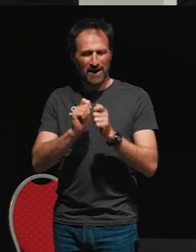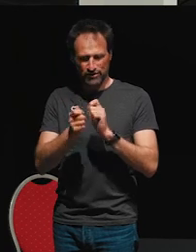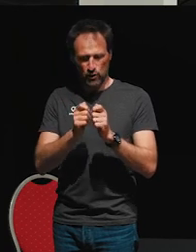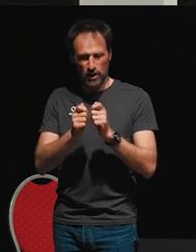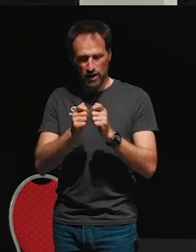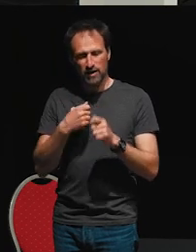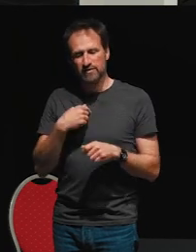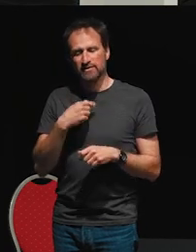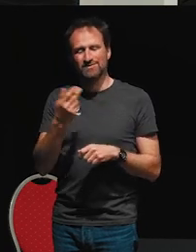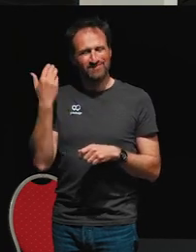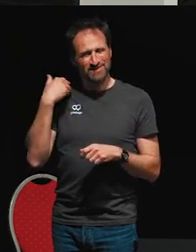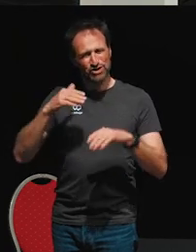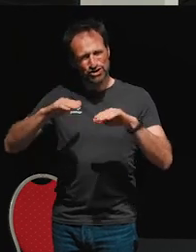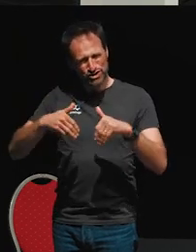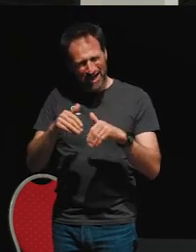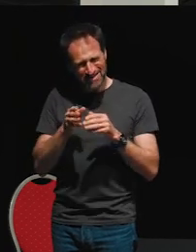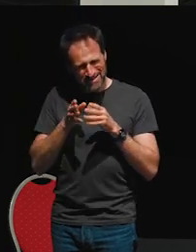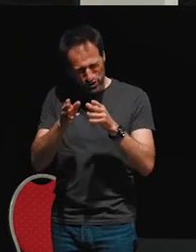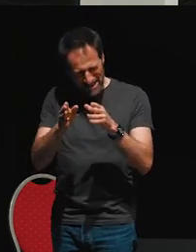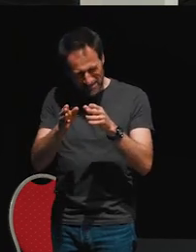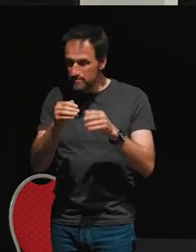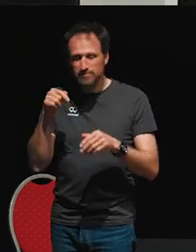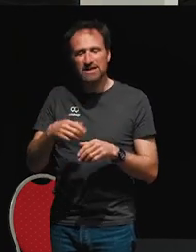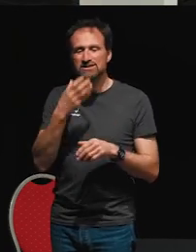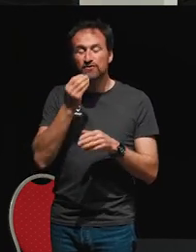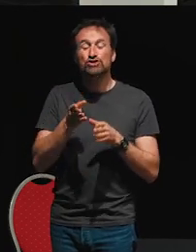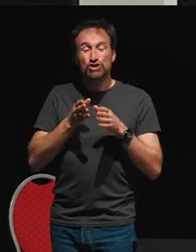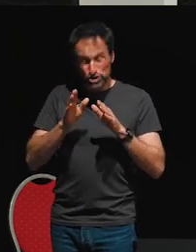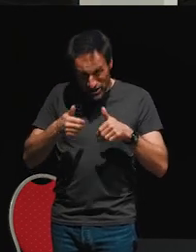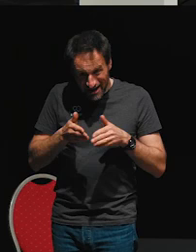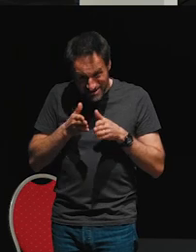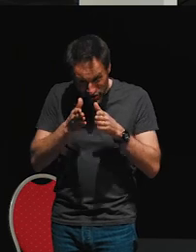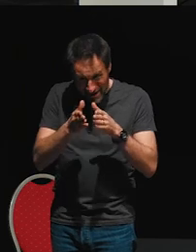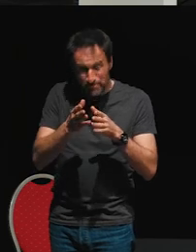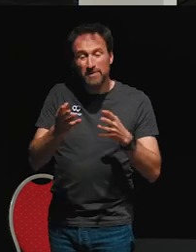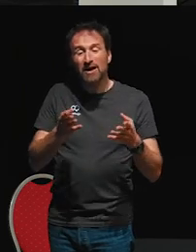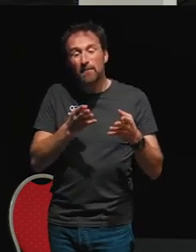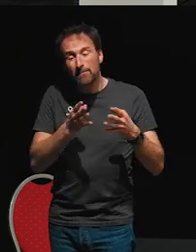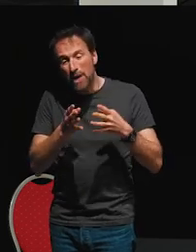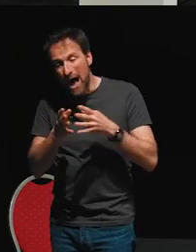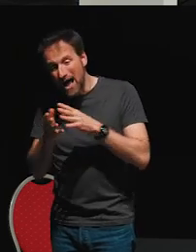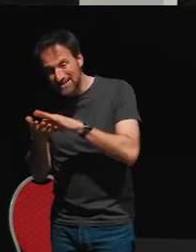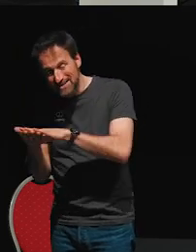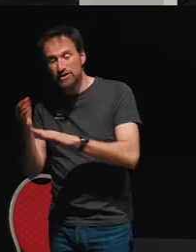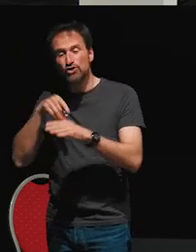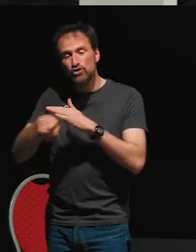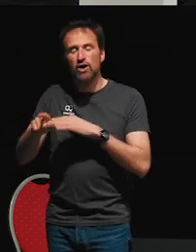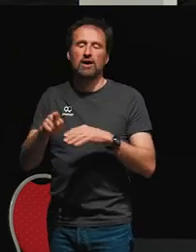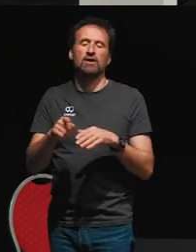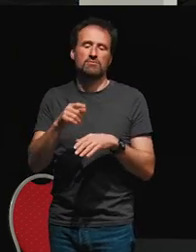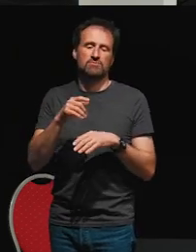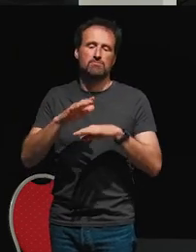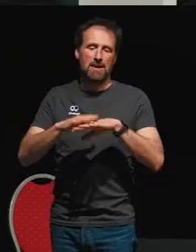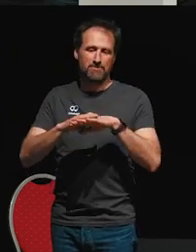subscribing to my start stream here, I want to pass it through the map operator. I'm doing that using the pipe method that is a part of